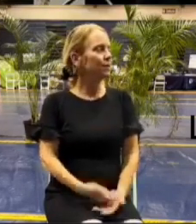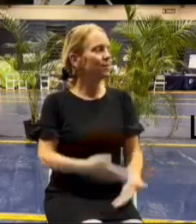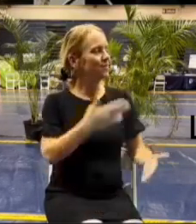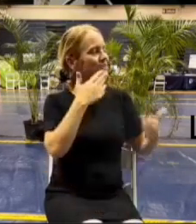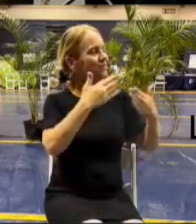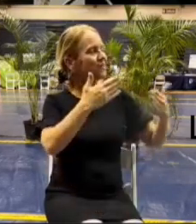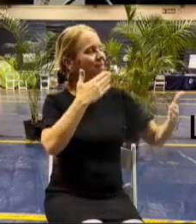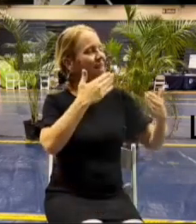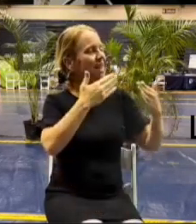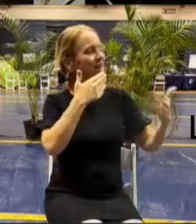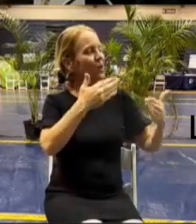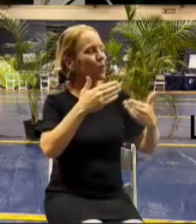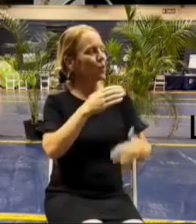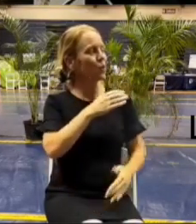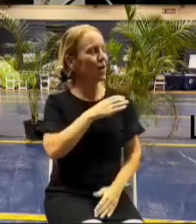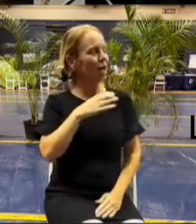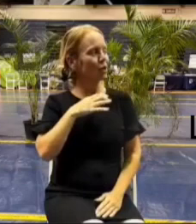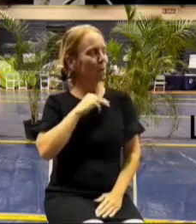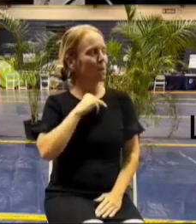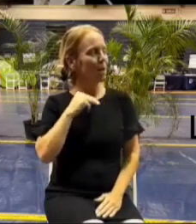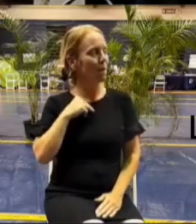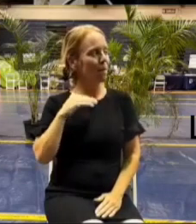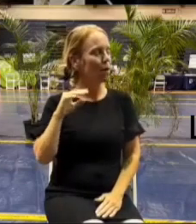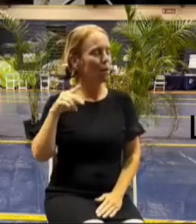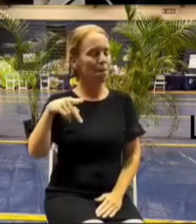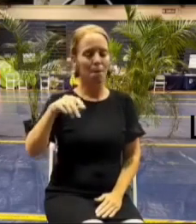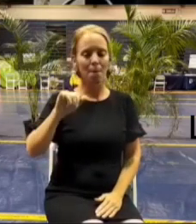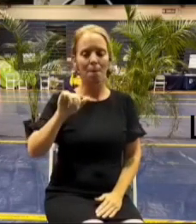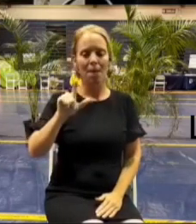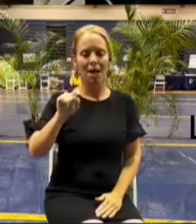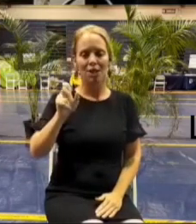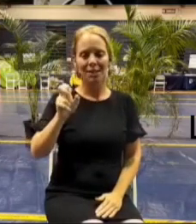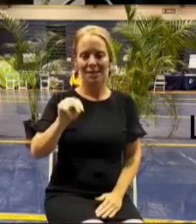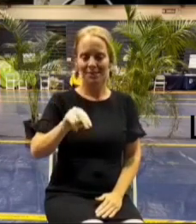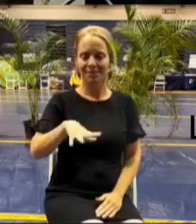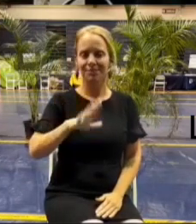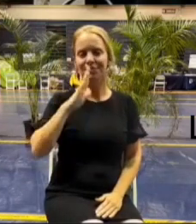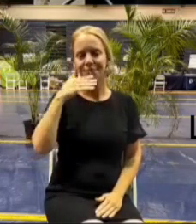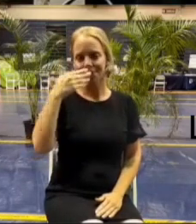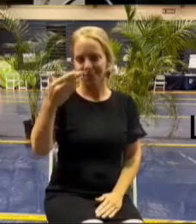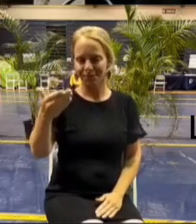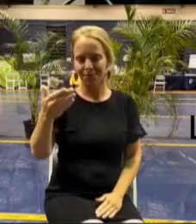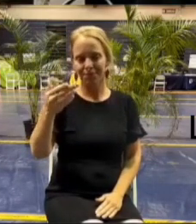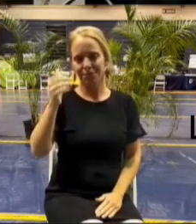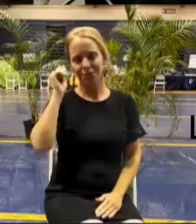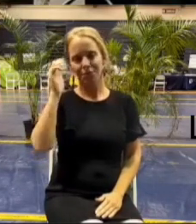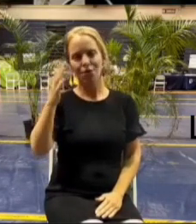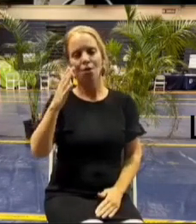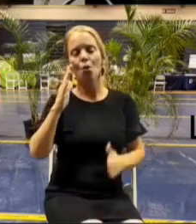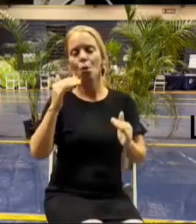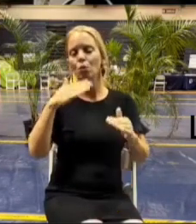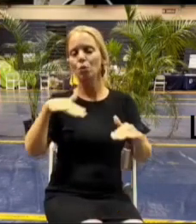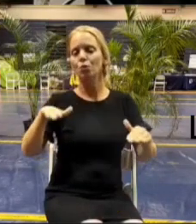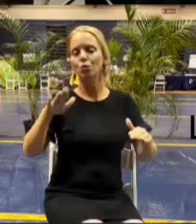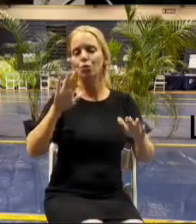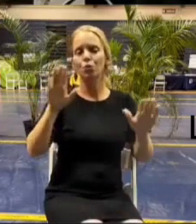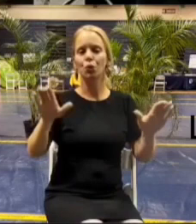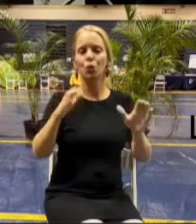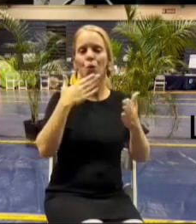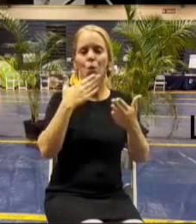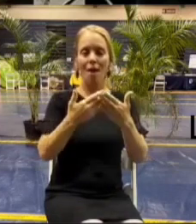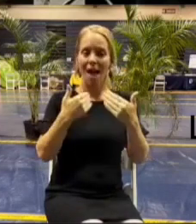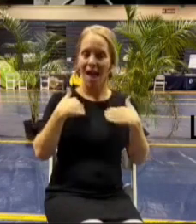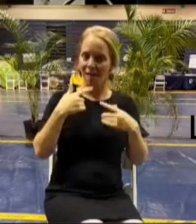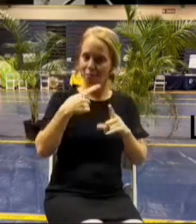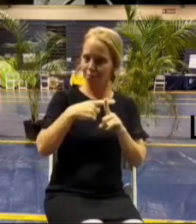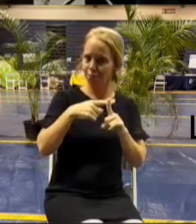paulton aloha i hope everyone's doing doing well um i'm gonna share with you some great news